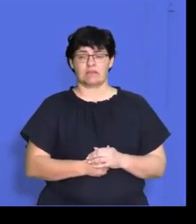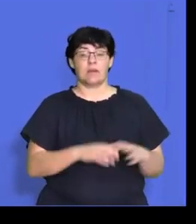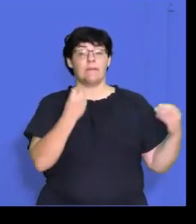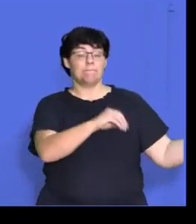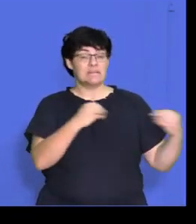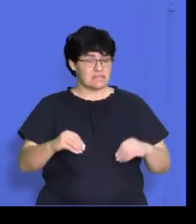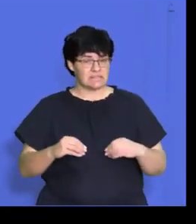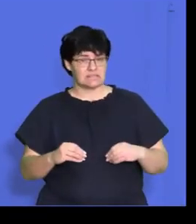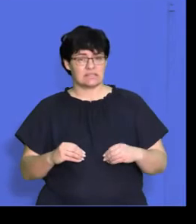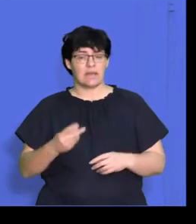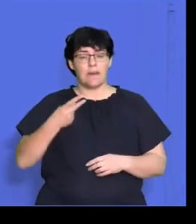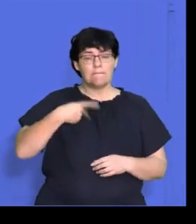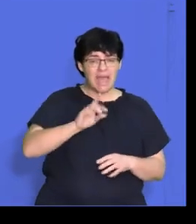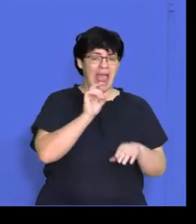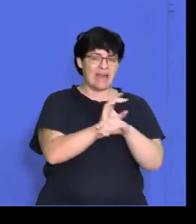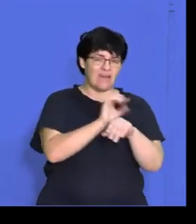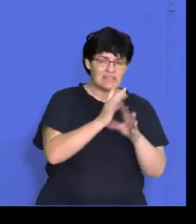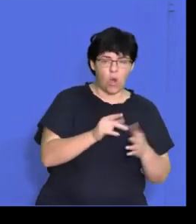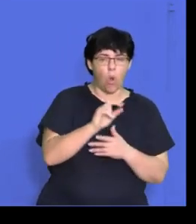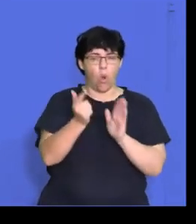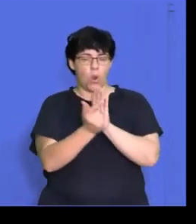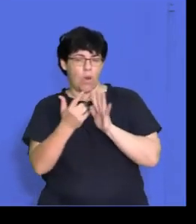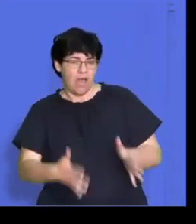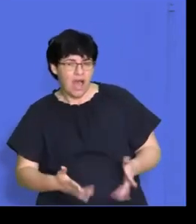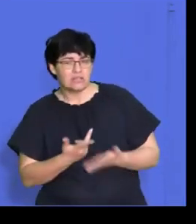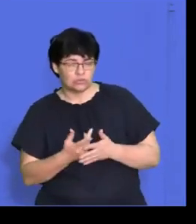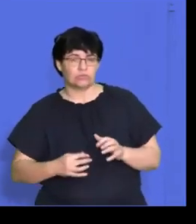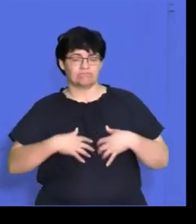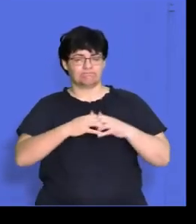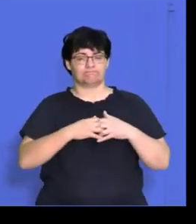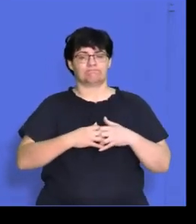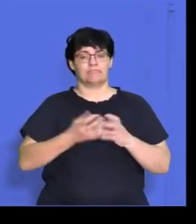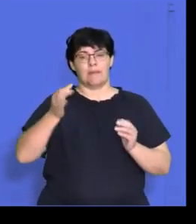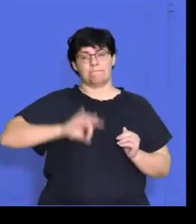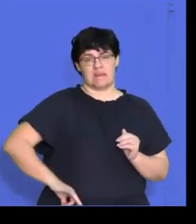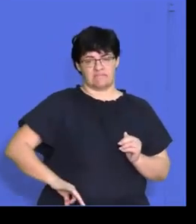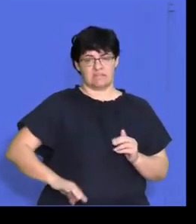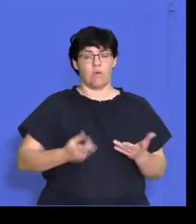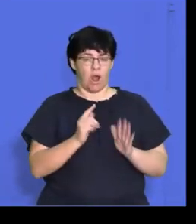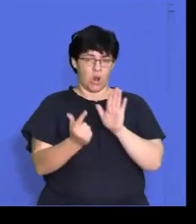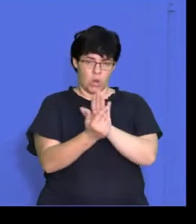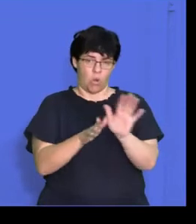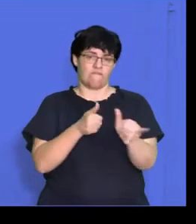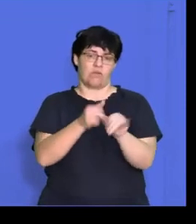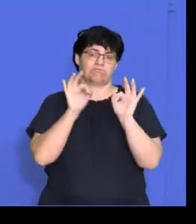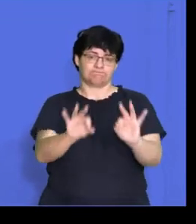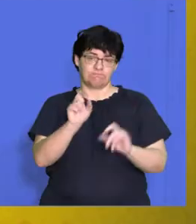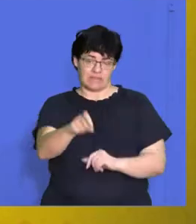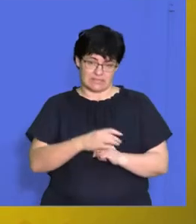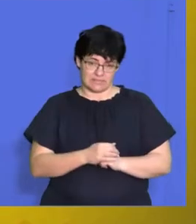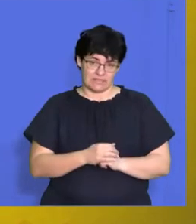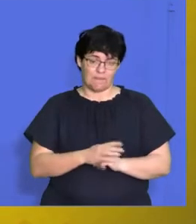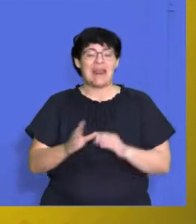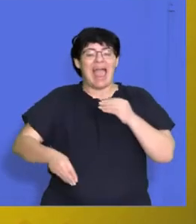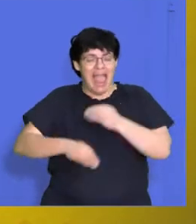Businesses have to pay advisors or attorneys to help them create benefits that comply with legislation, which just means that it's another